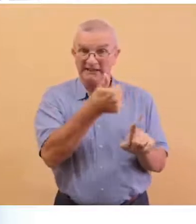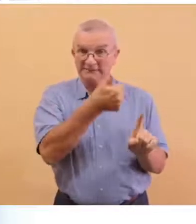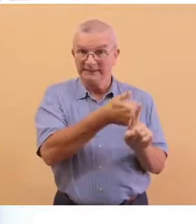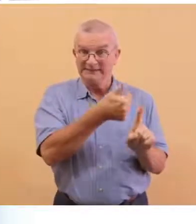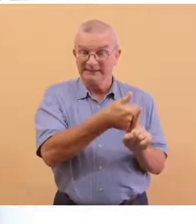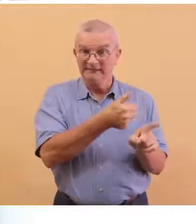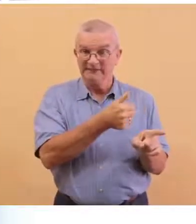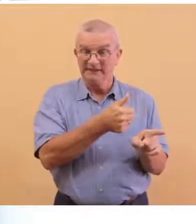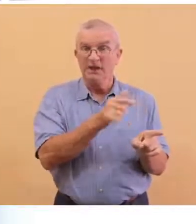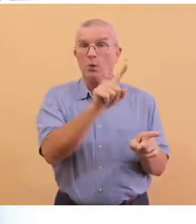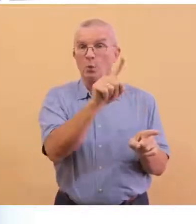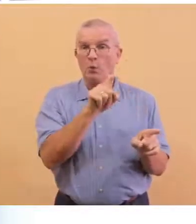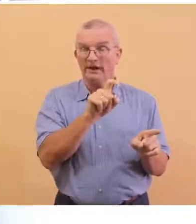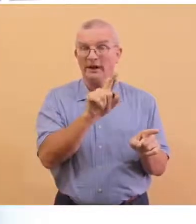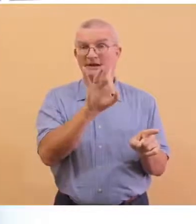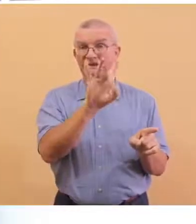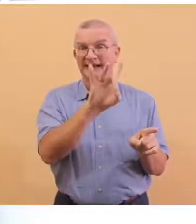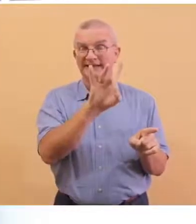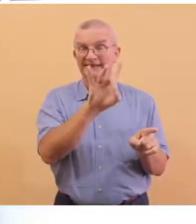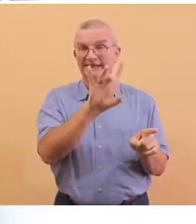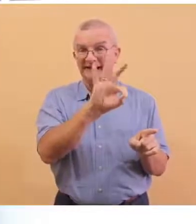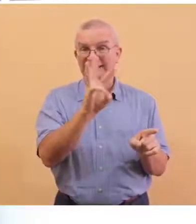is 196,